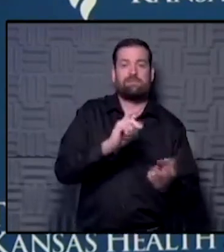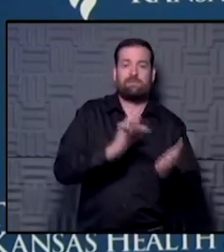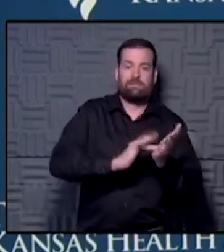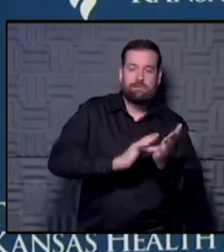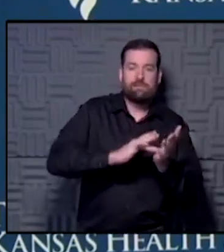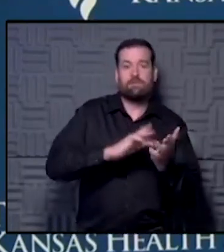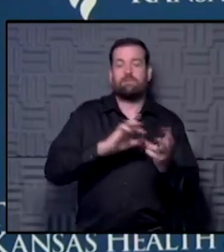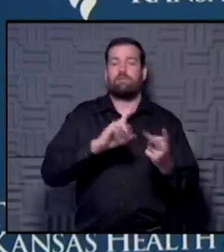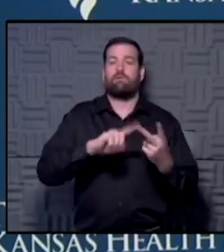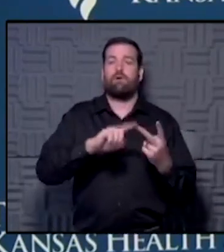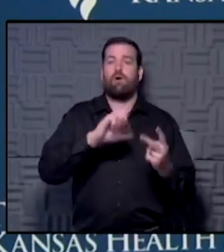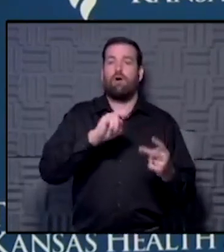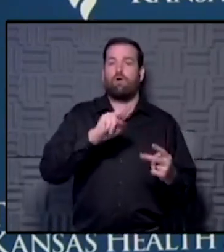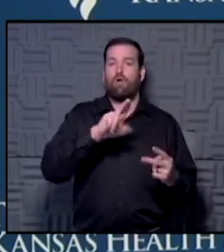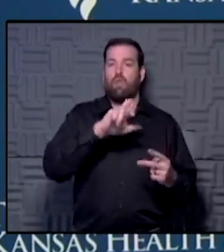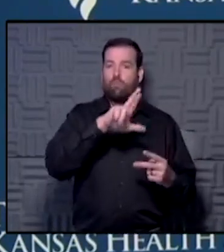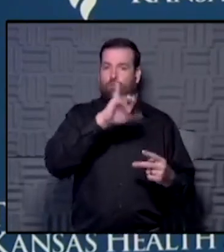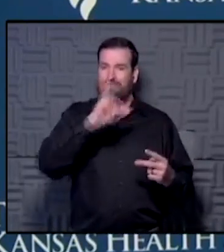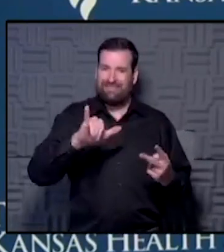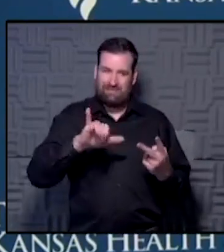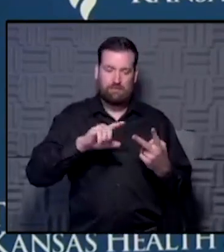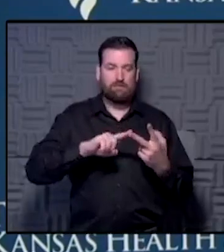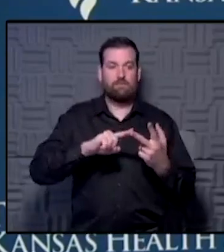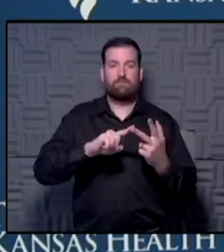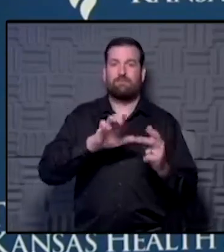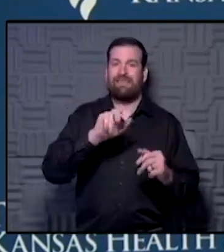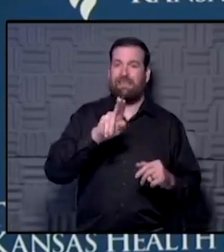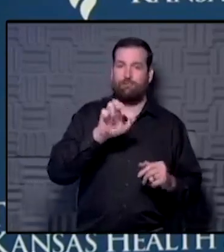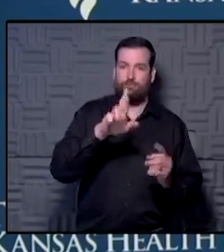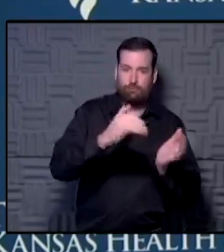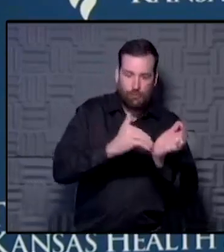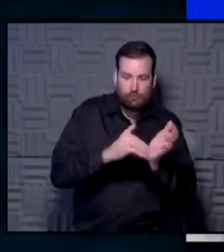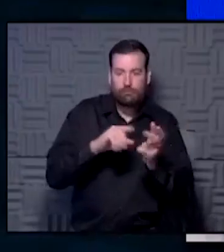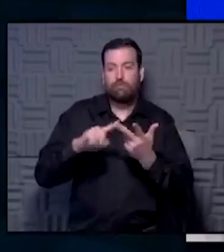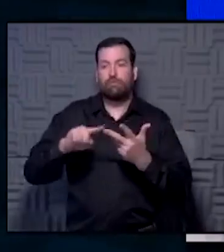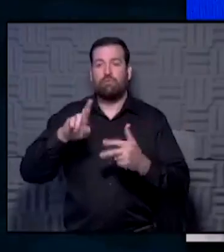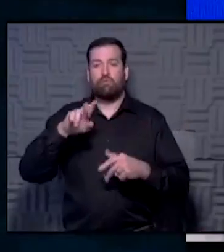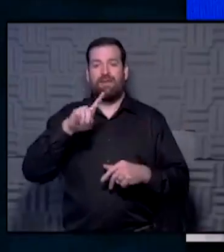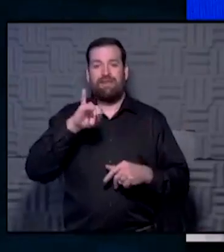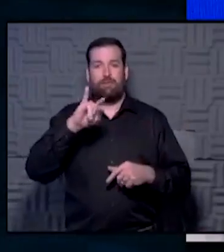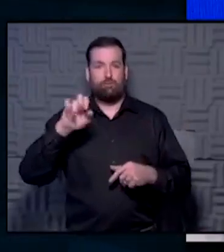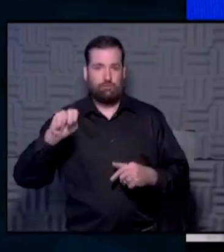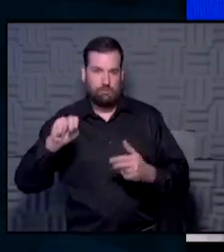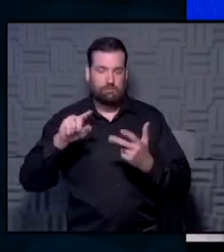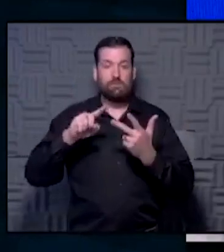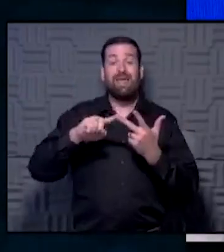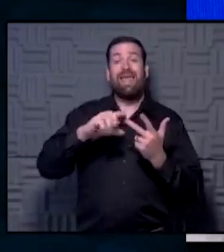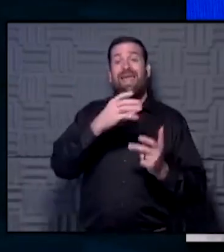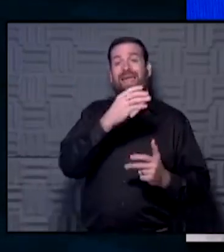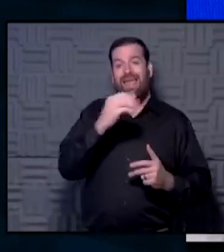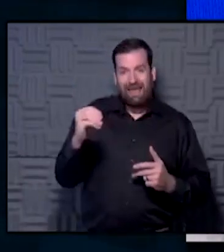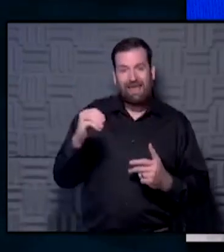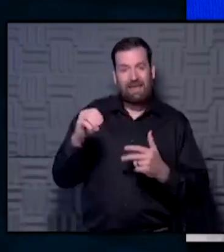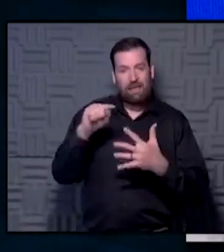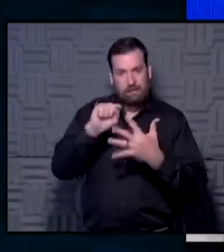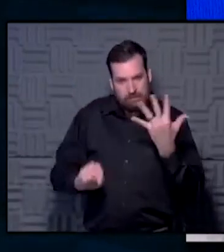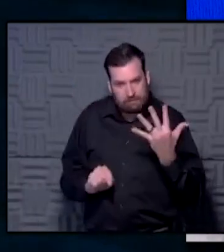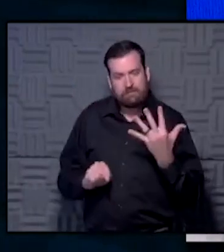medical oncologist, radiation oncologist and the surgeon all via telehealth all at the same time. But that that's really remarkable. I